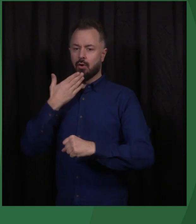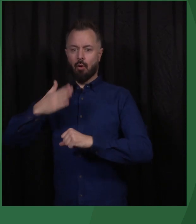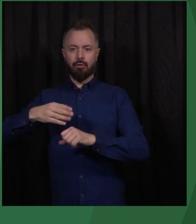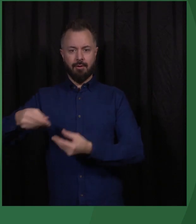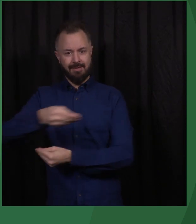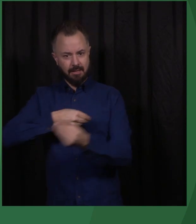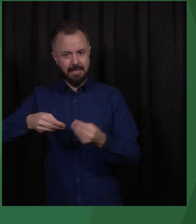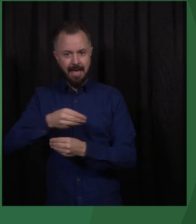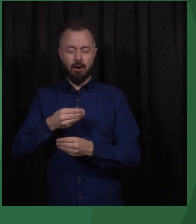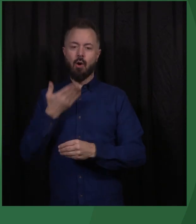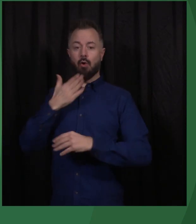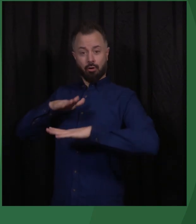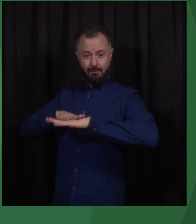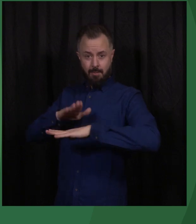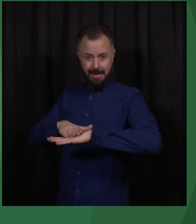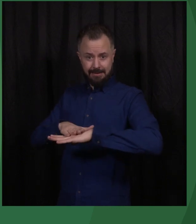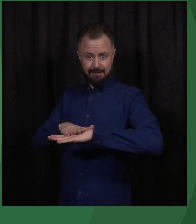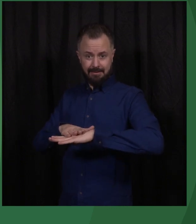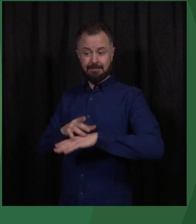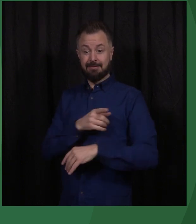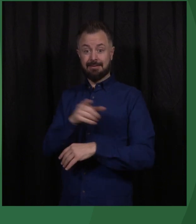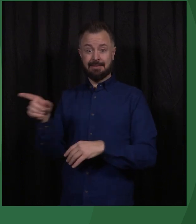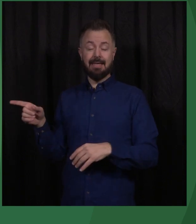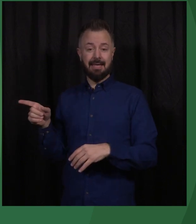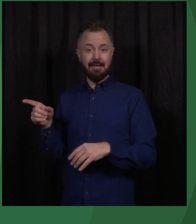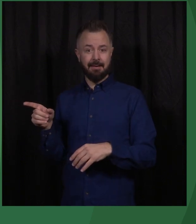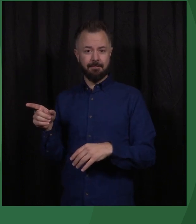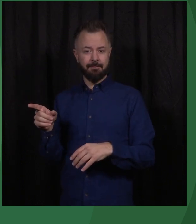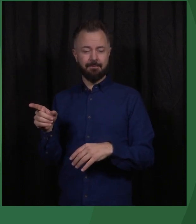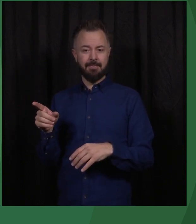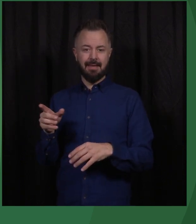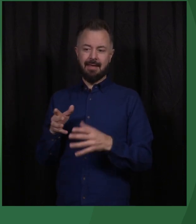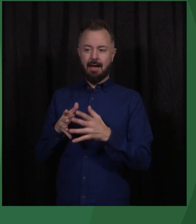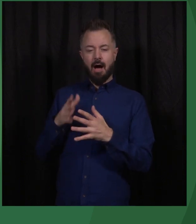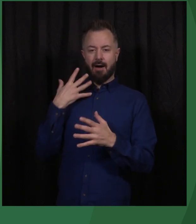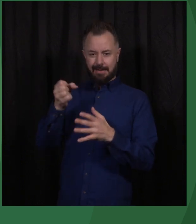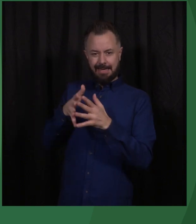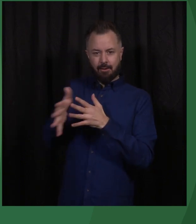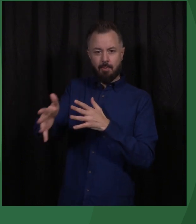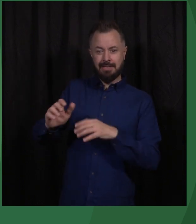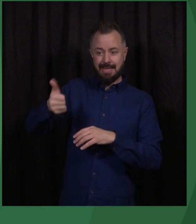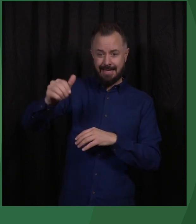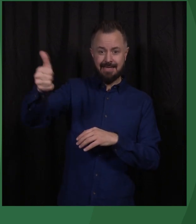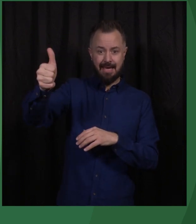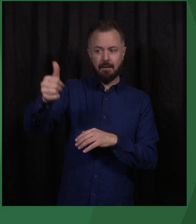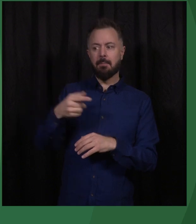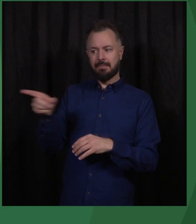well-prepared. They are emboldened by their recent victories, and they want more.